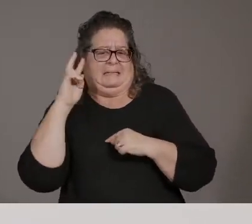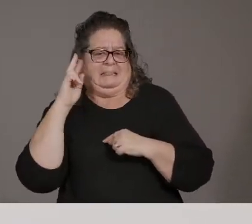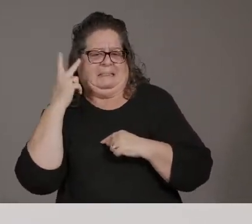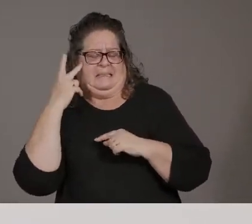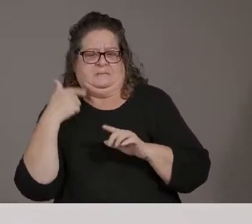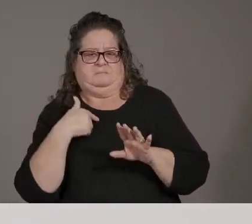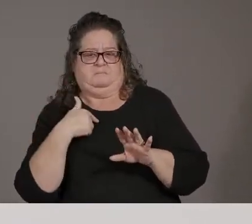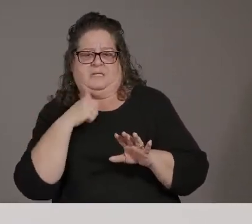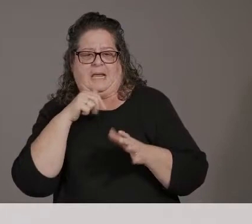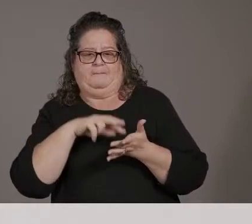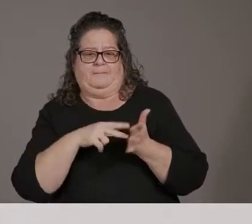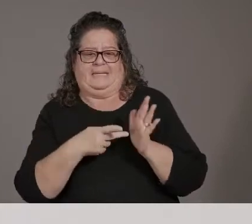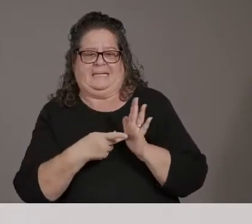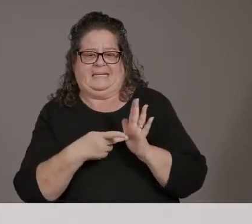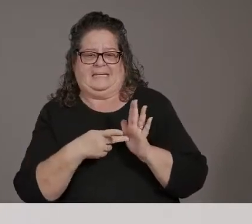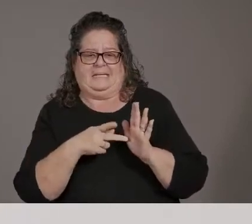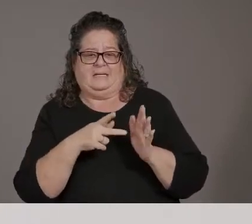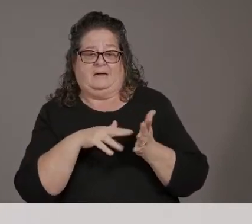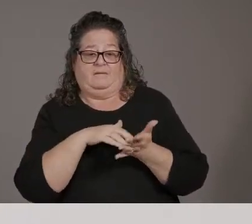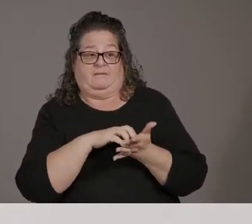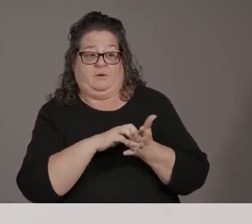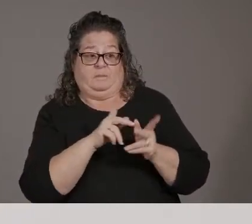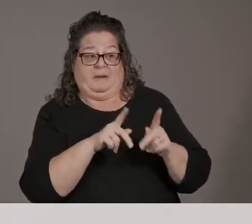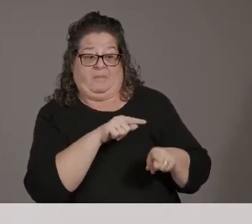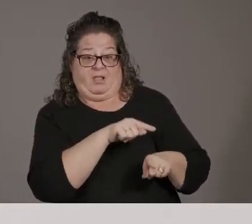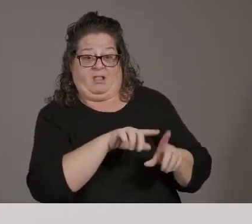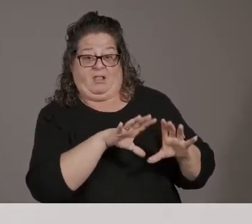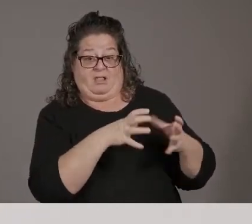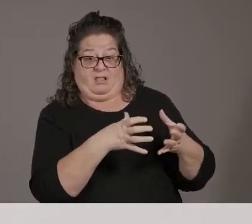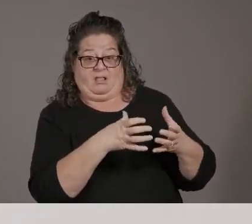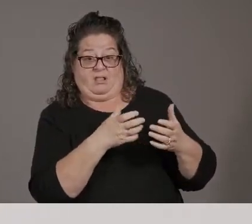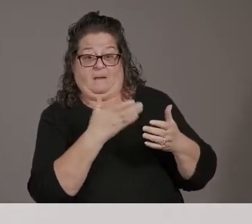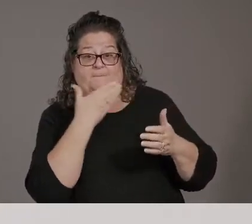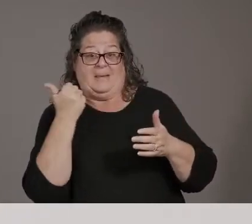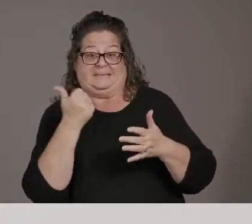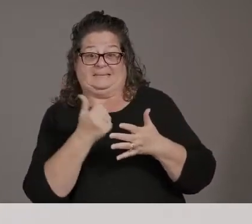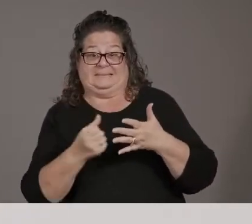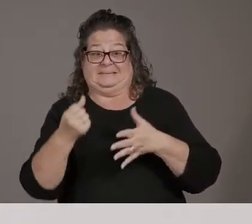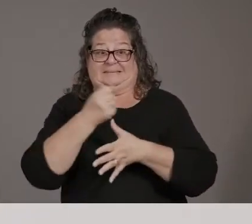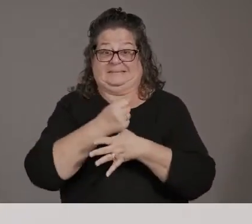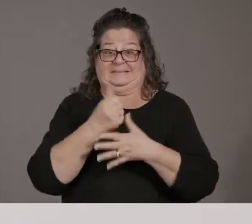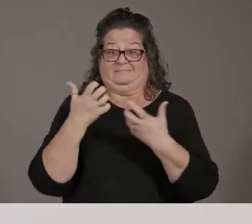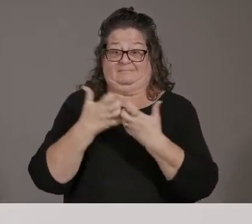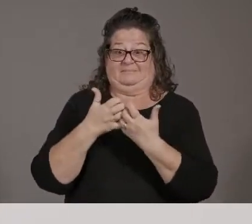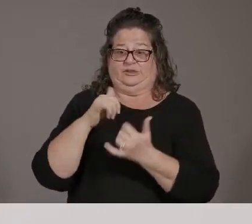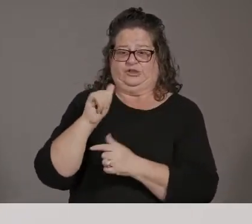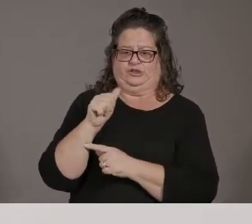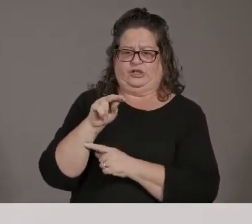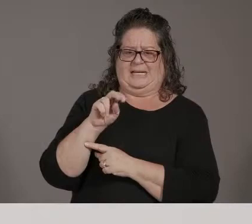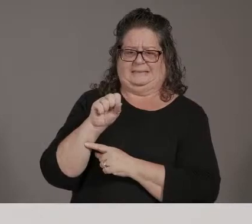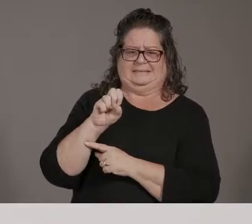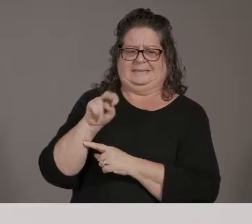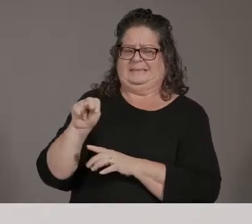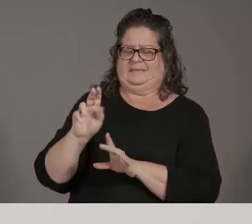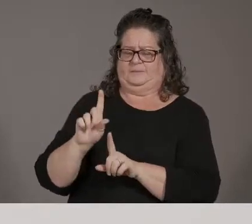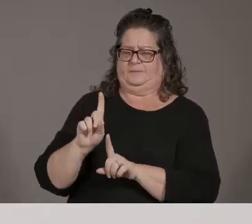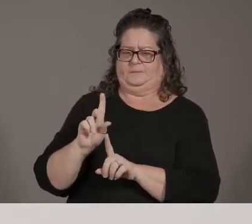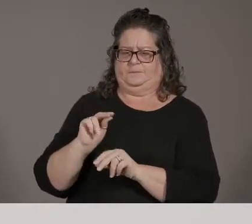for the Janssen vaccine. It would be individuals that may not have an ability to return or,